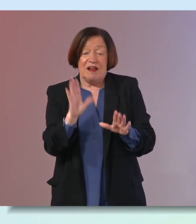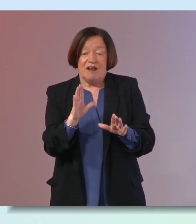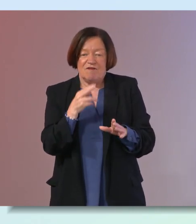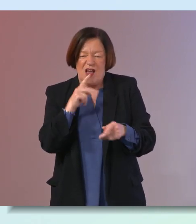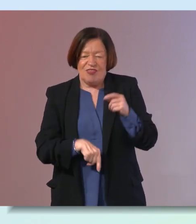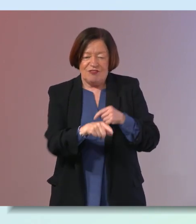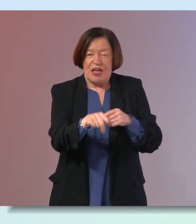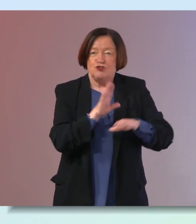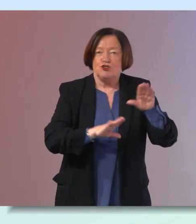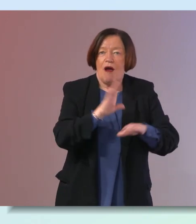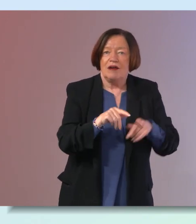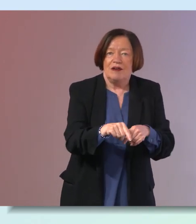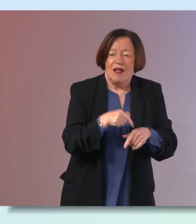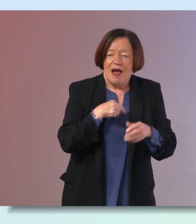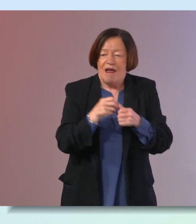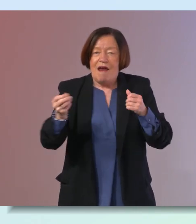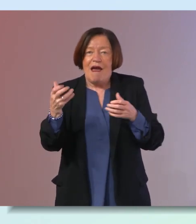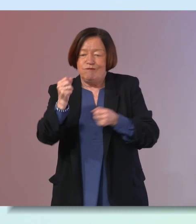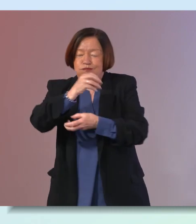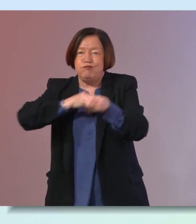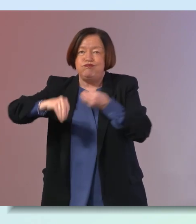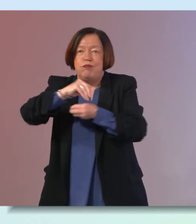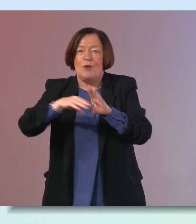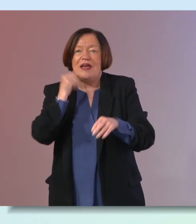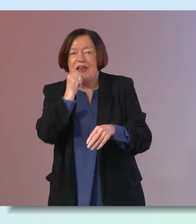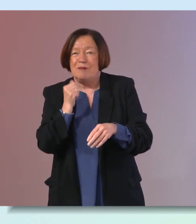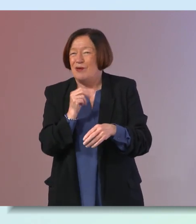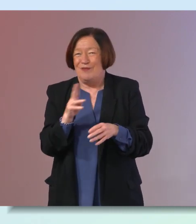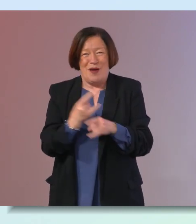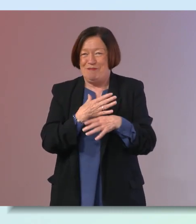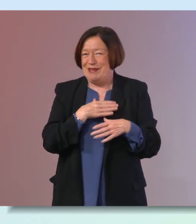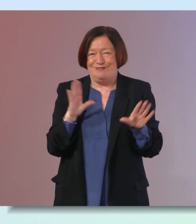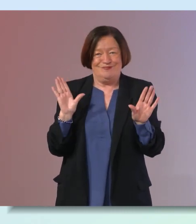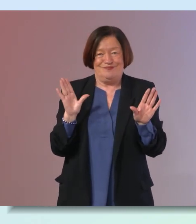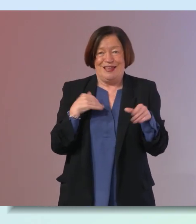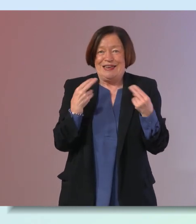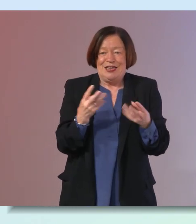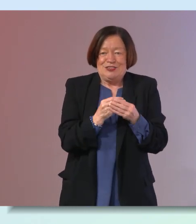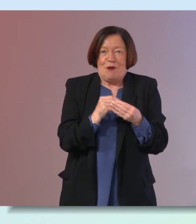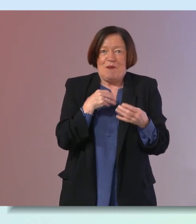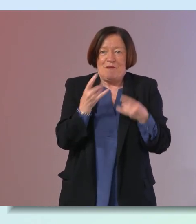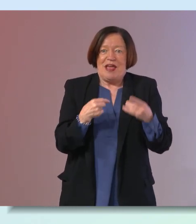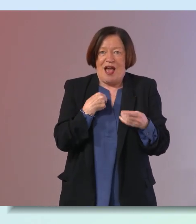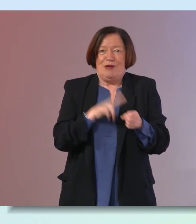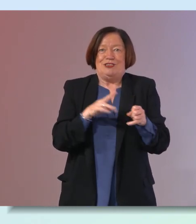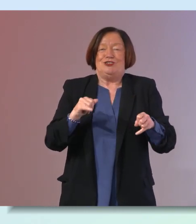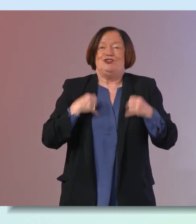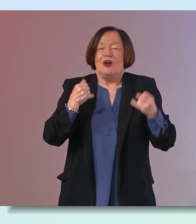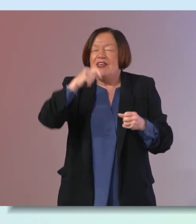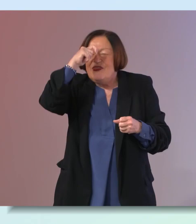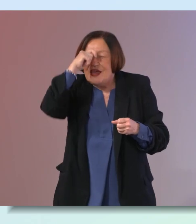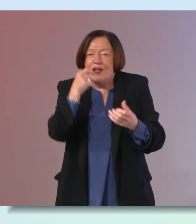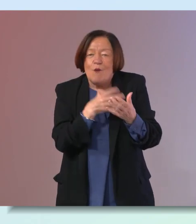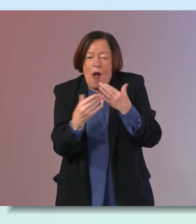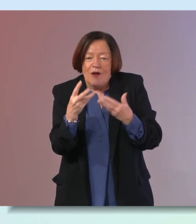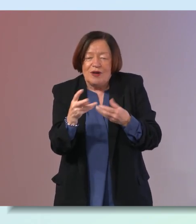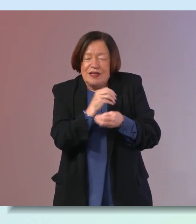of that bar of chocolate why won't you have a nice apple that is not going to do it for me you know i need to have something that i'm going to actually enjoy so think about what that